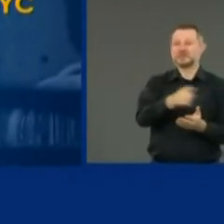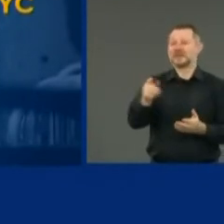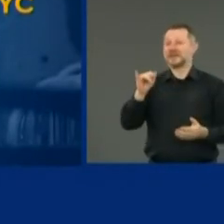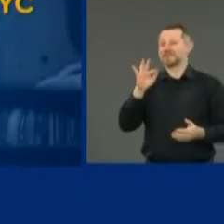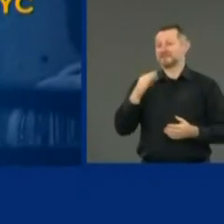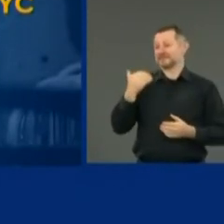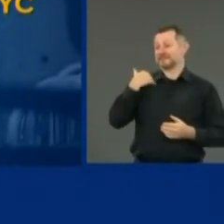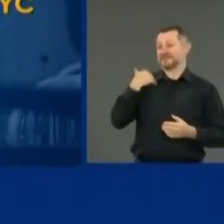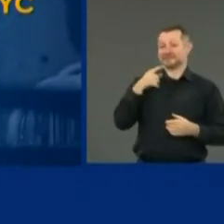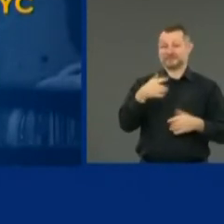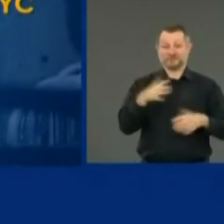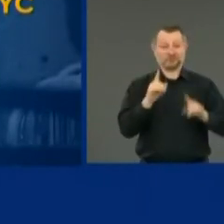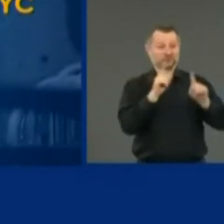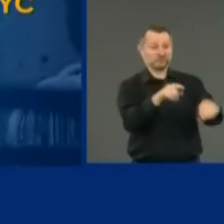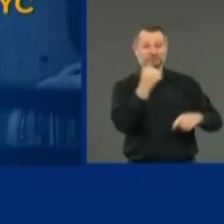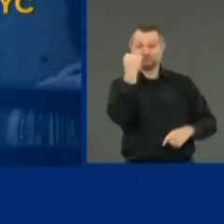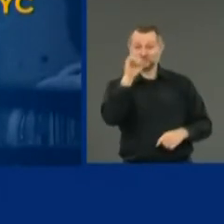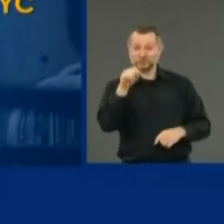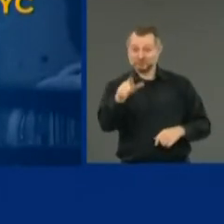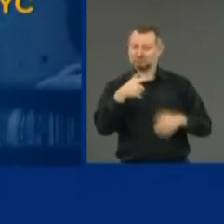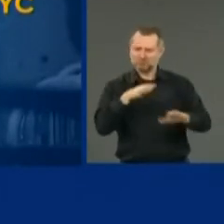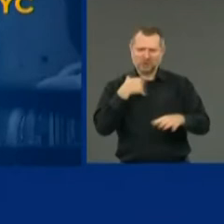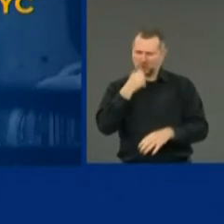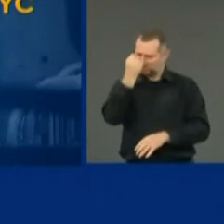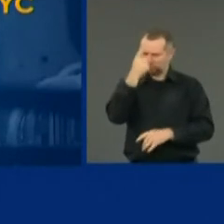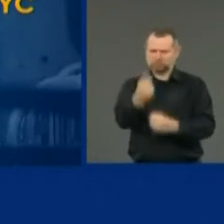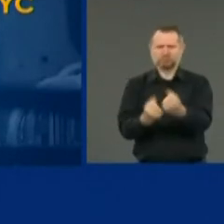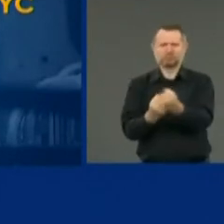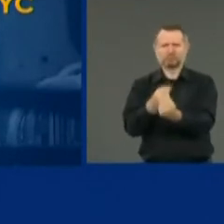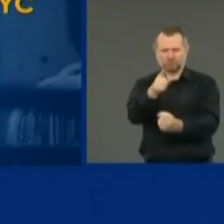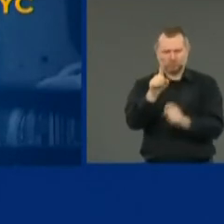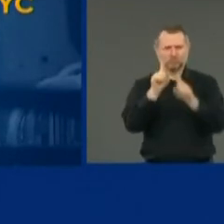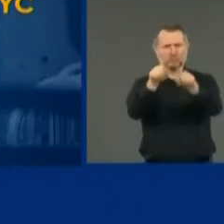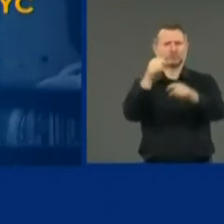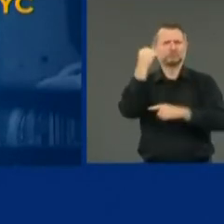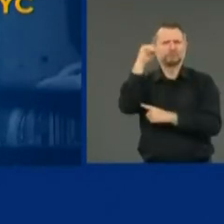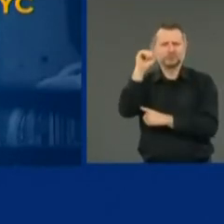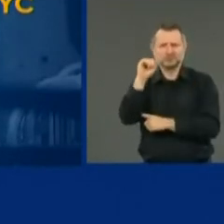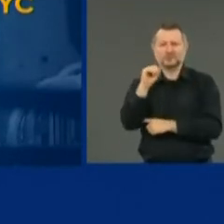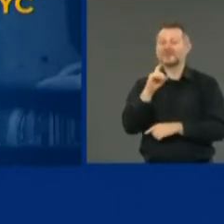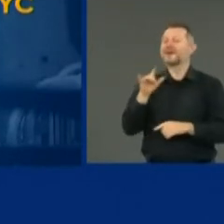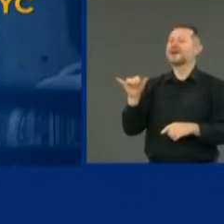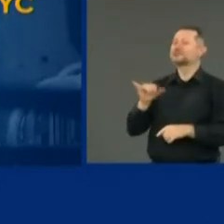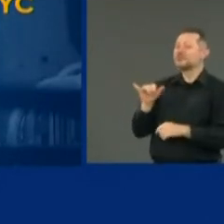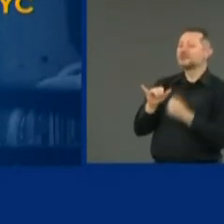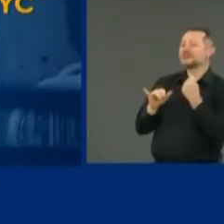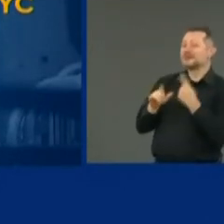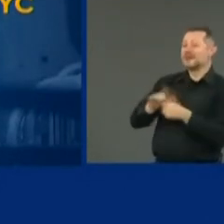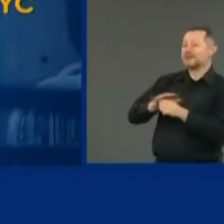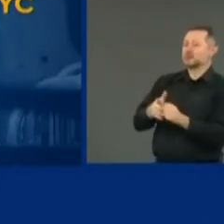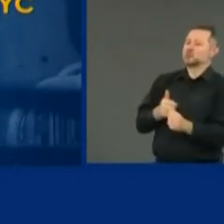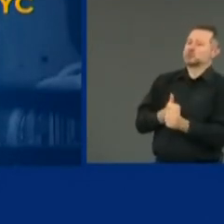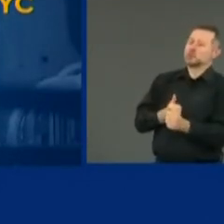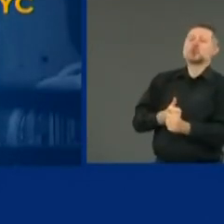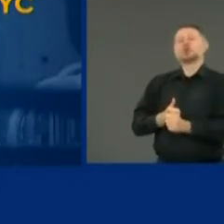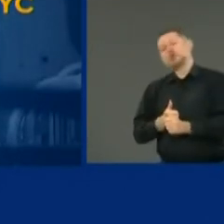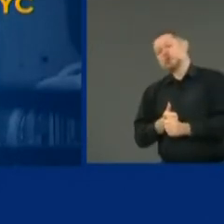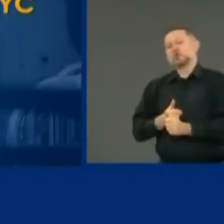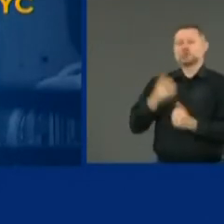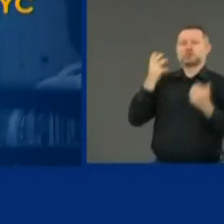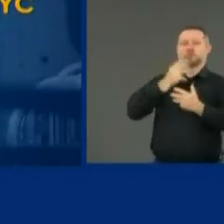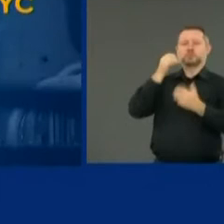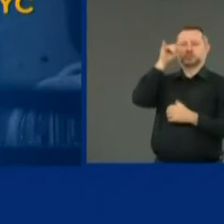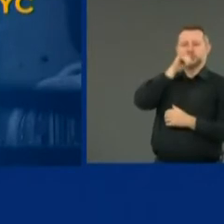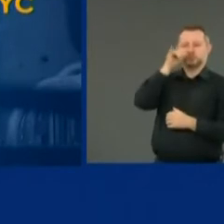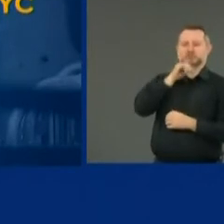I understand your point. I'm with you. We also have this situation with the coronavirus. Act responsibly. Get a